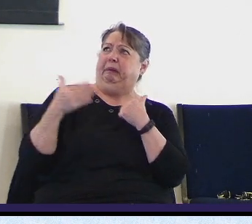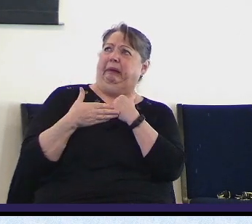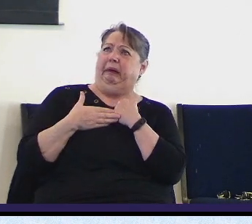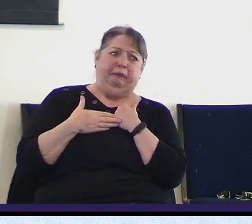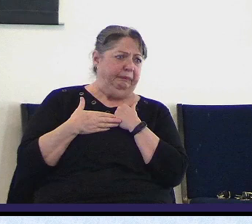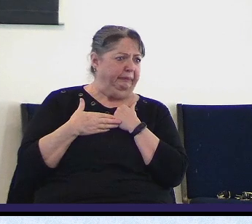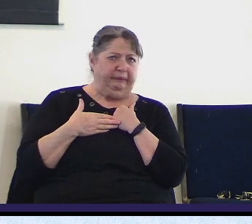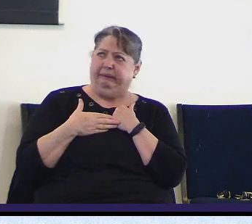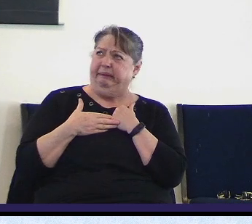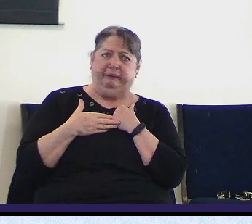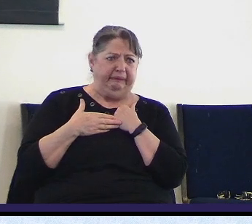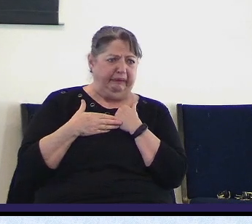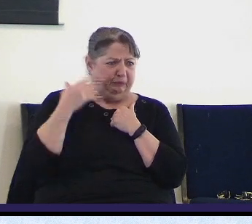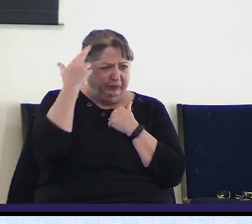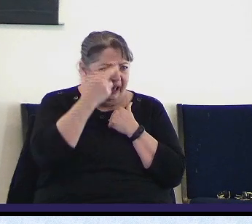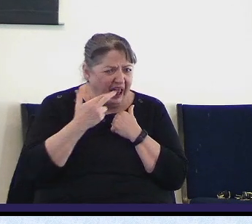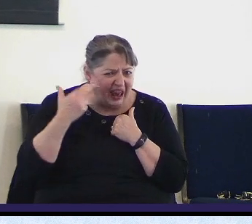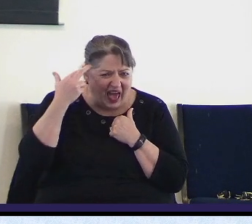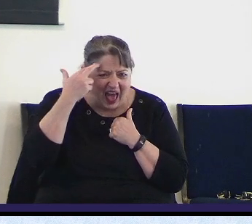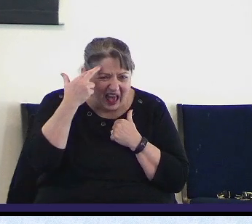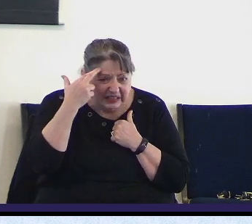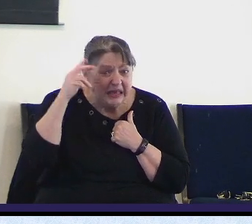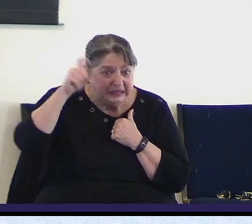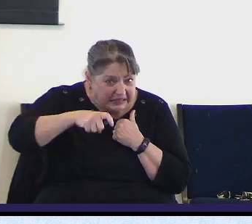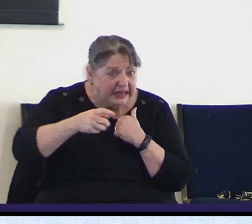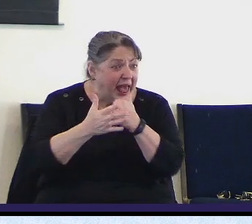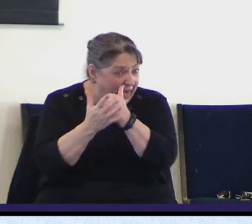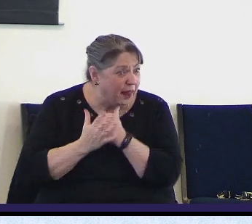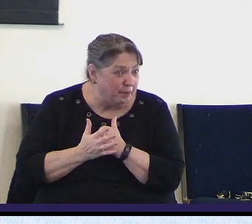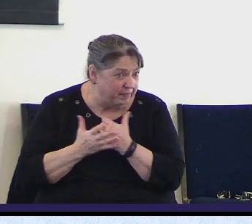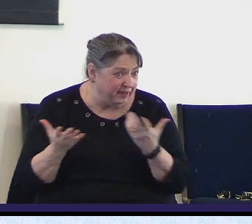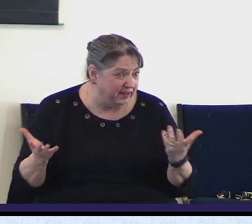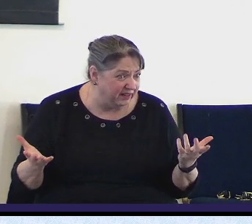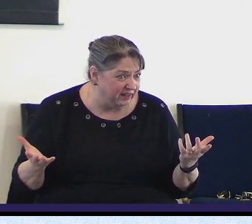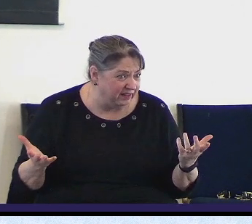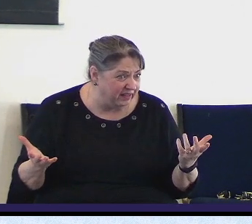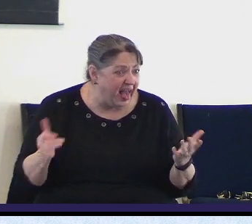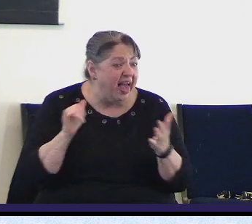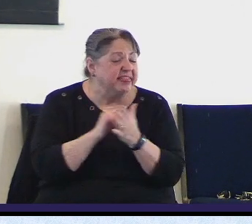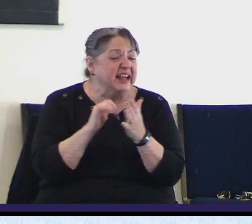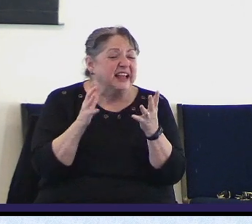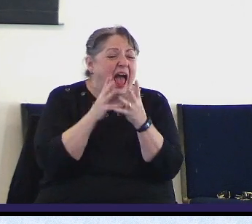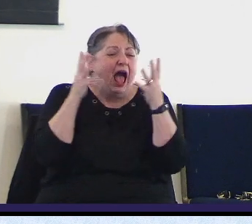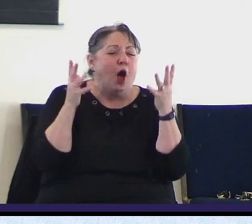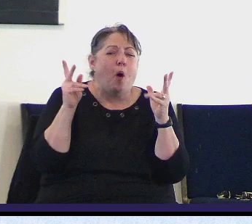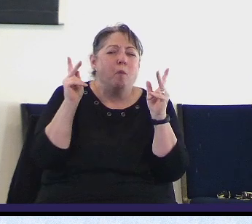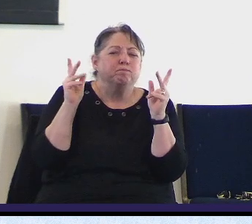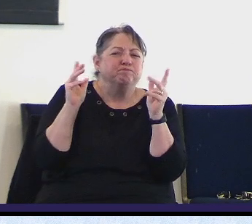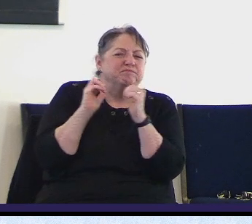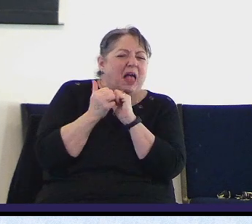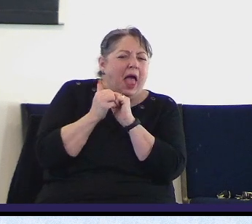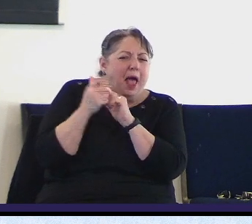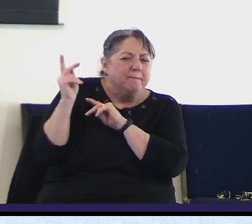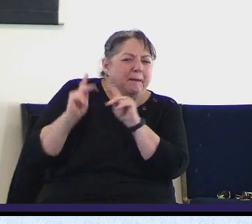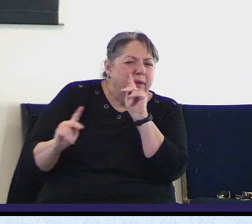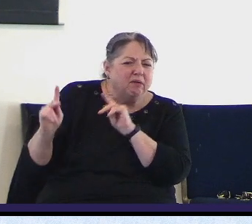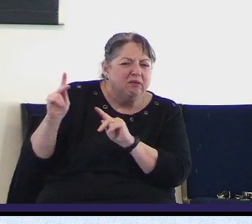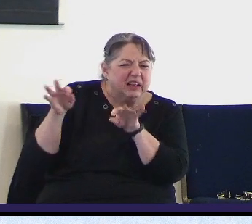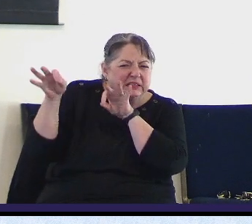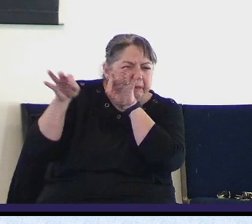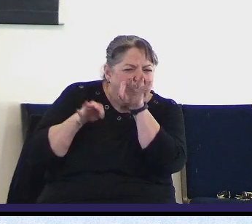He wanted help. He realized that he needed help. It was the way that people spoke. It was the way that they, that they, uh,